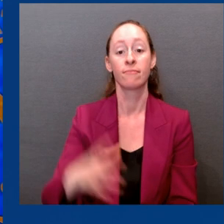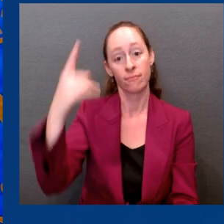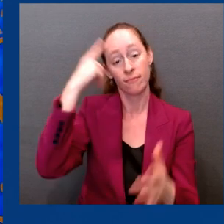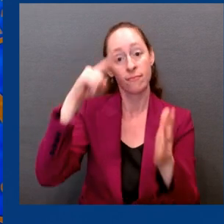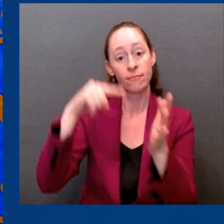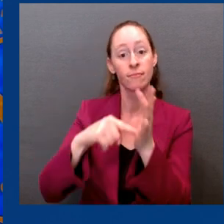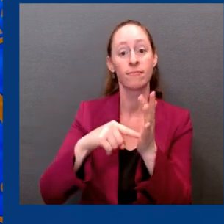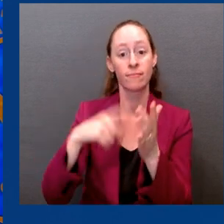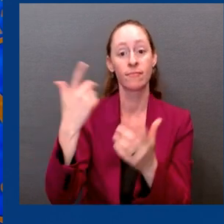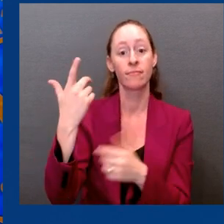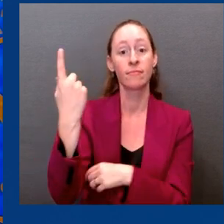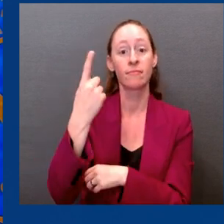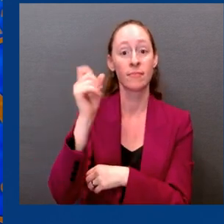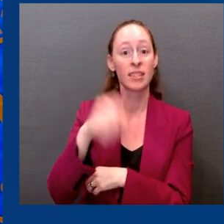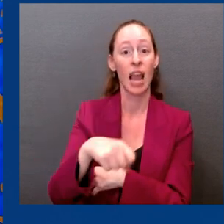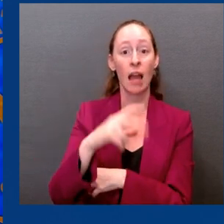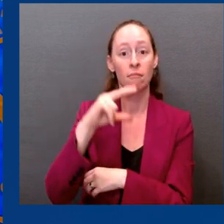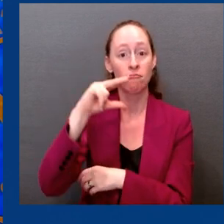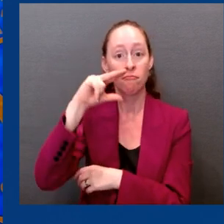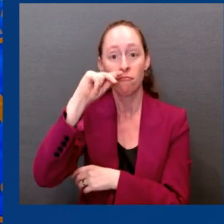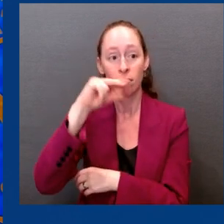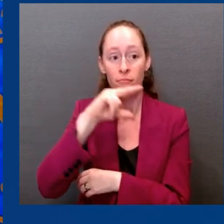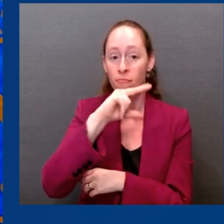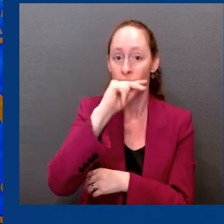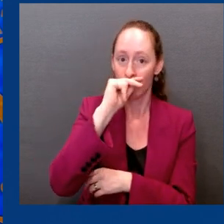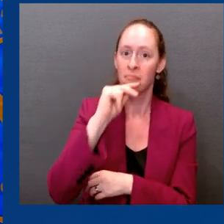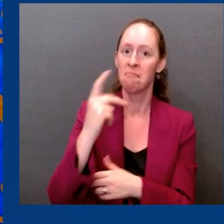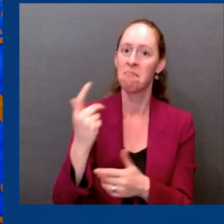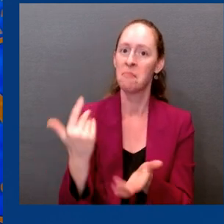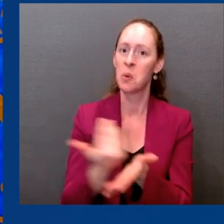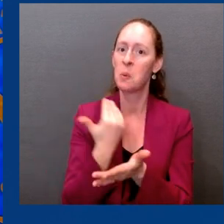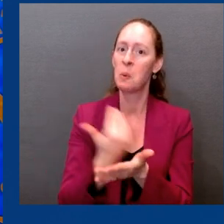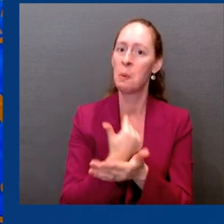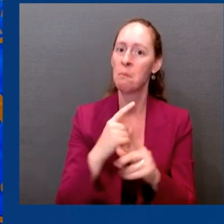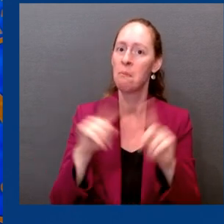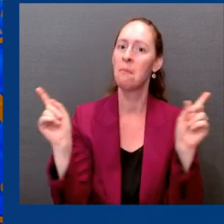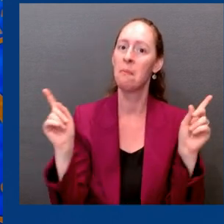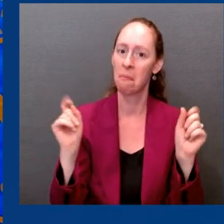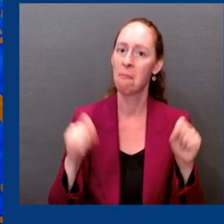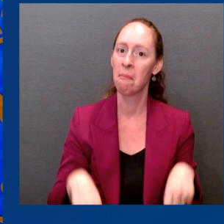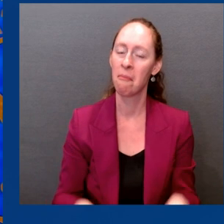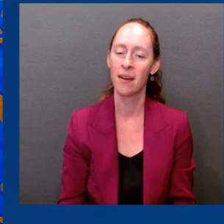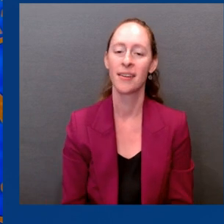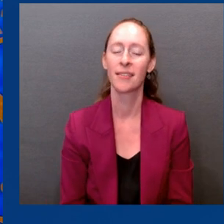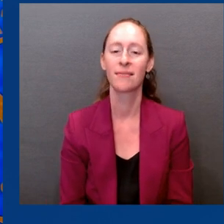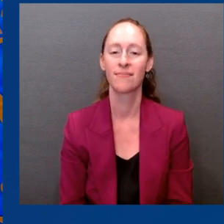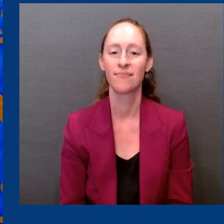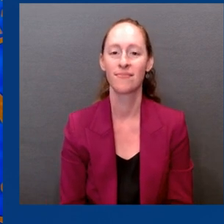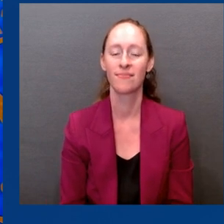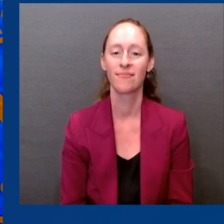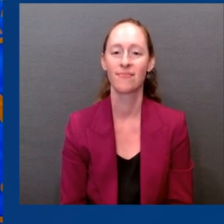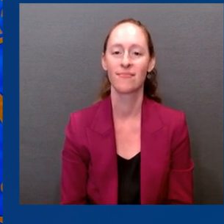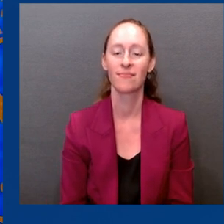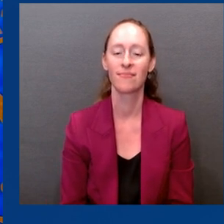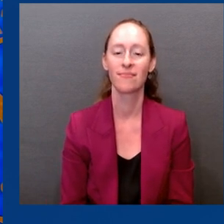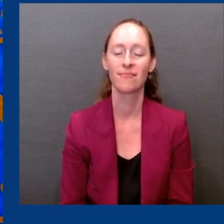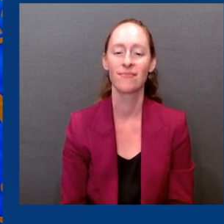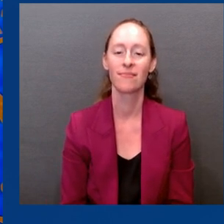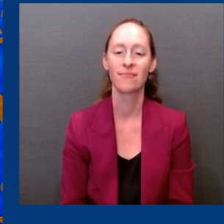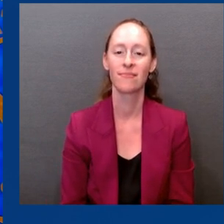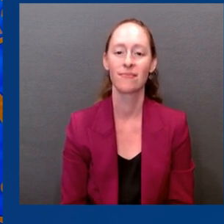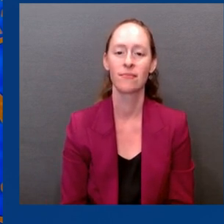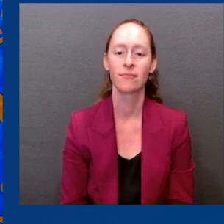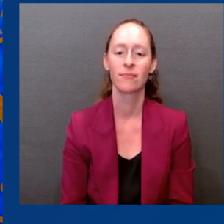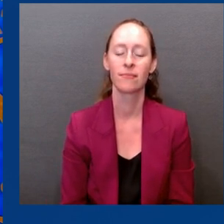game question, like in the next year or so. Now, one of the defining aspects of what we've all said is barring the